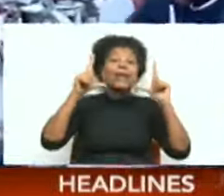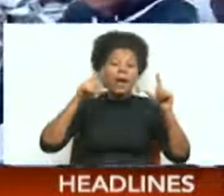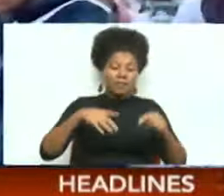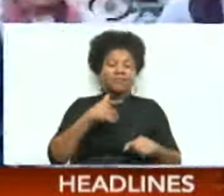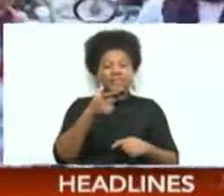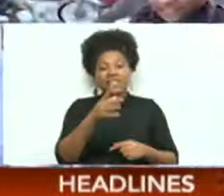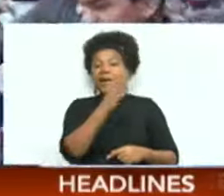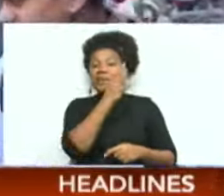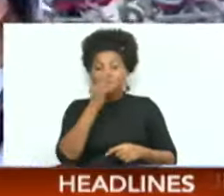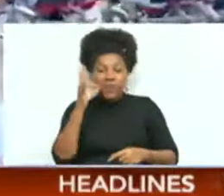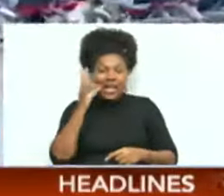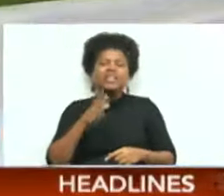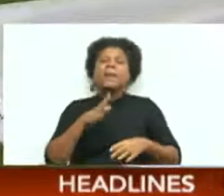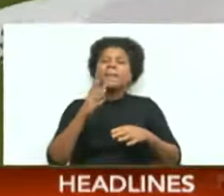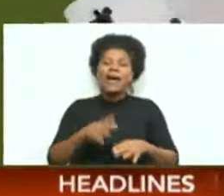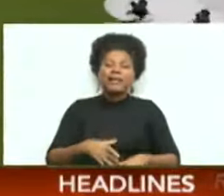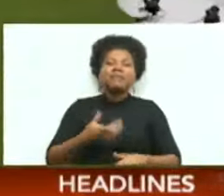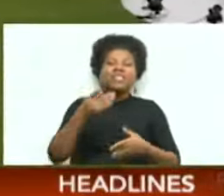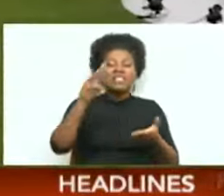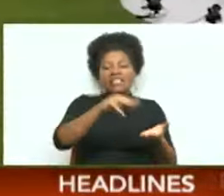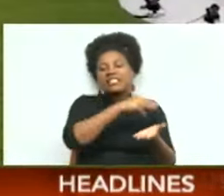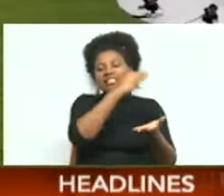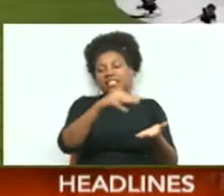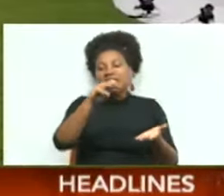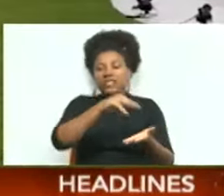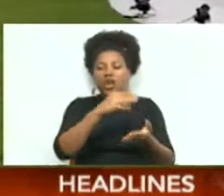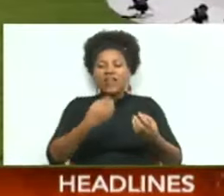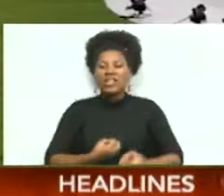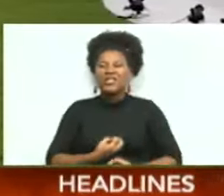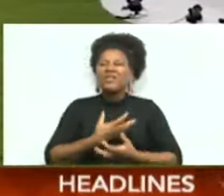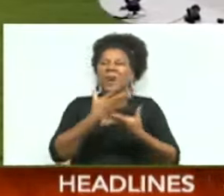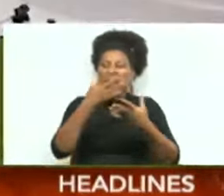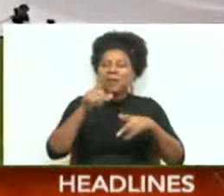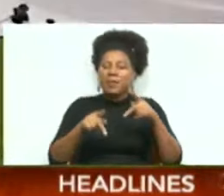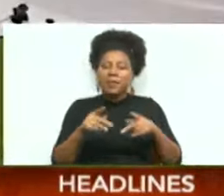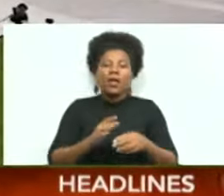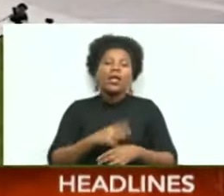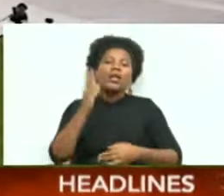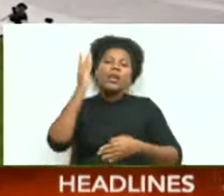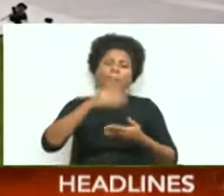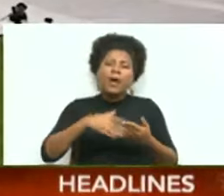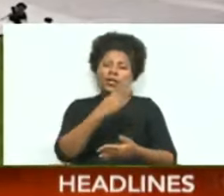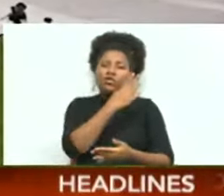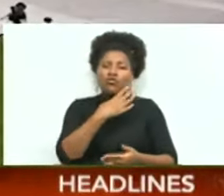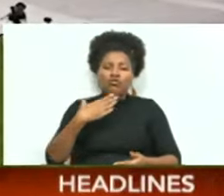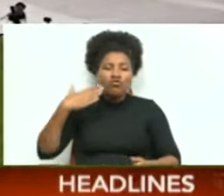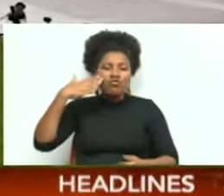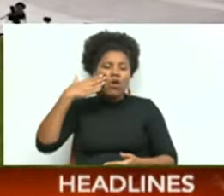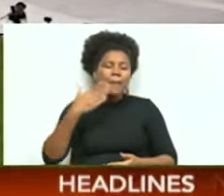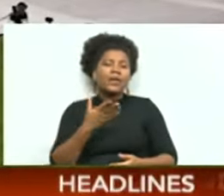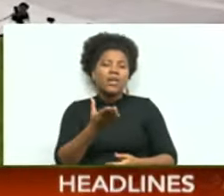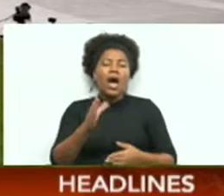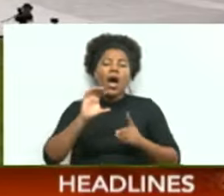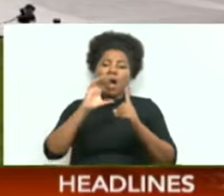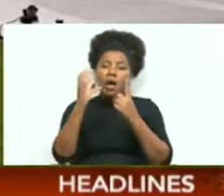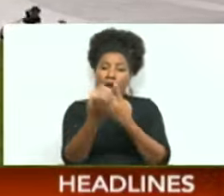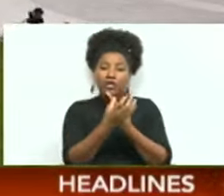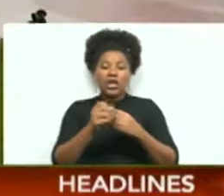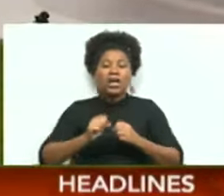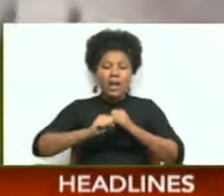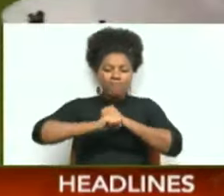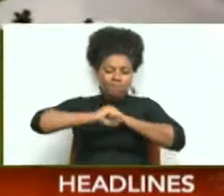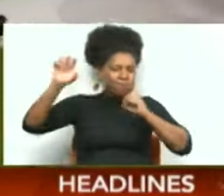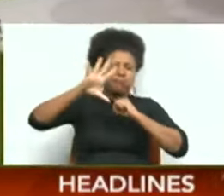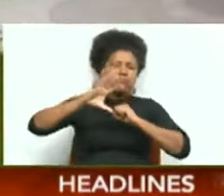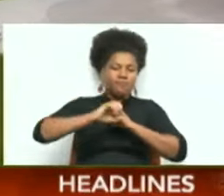inspirational quotes. Another part of Ramadan culture is the marking of iftar time. Canons are fired to